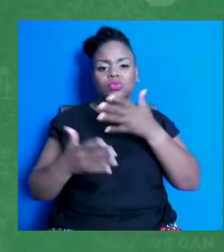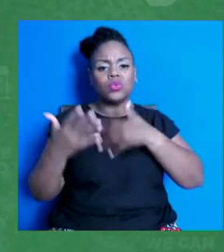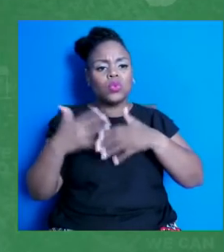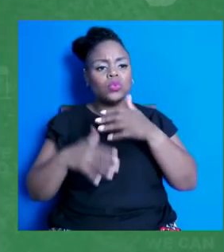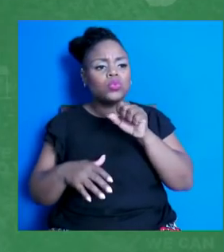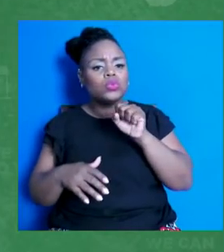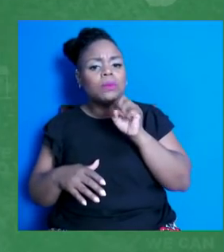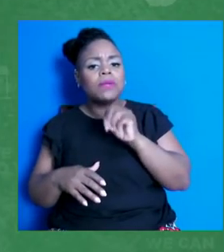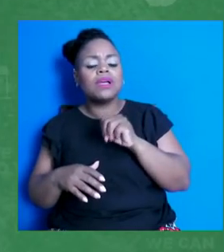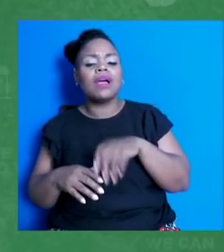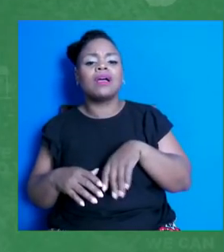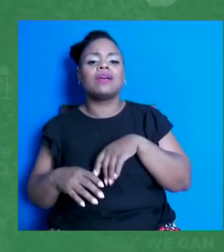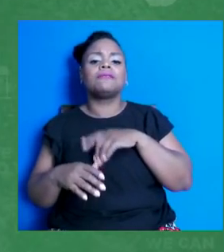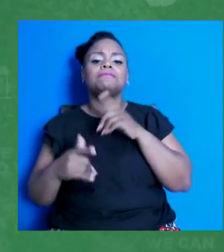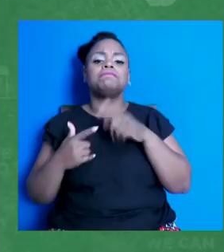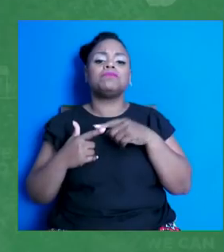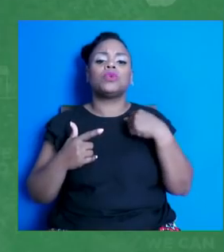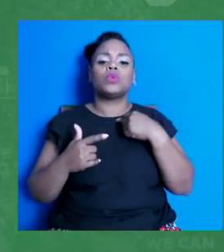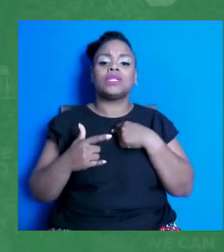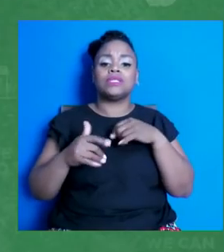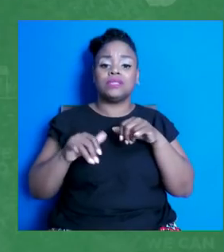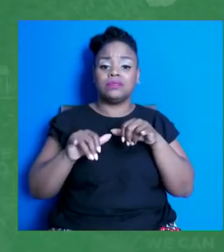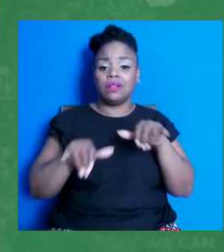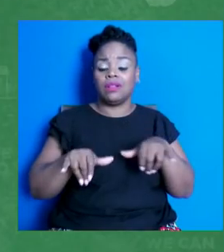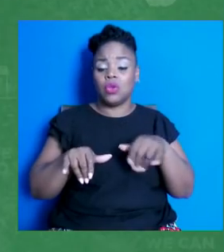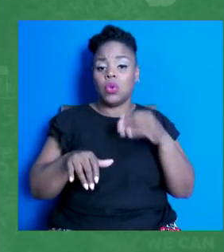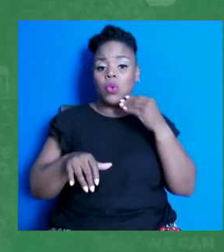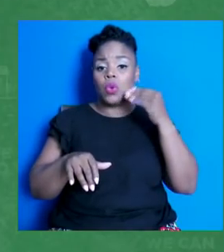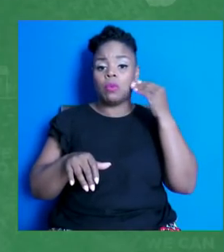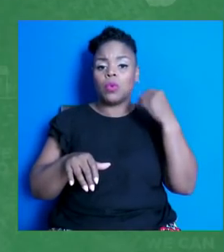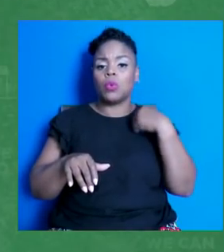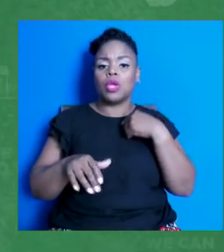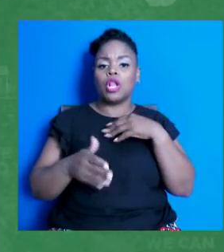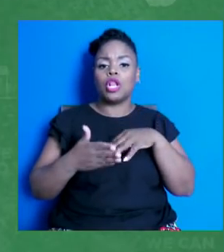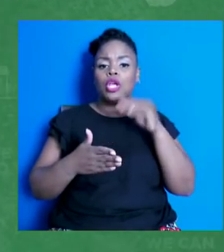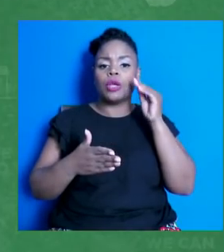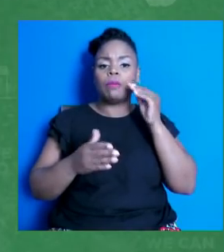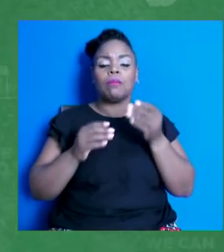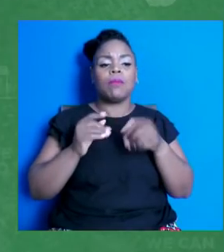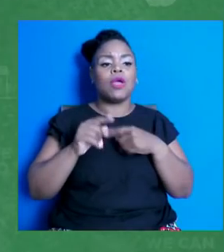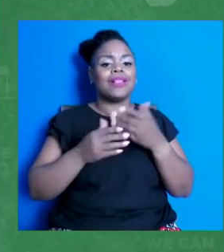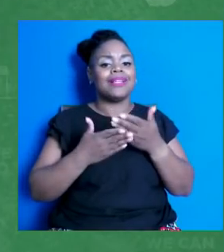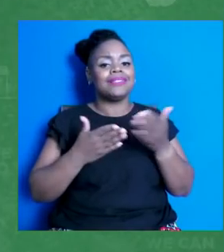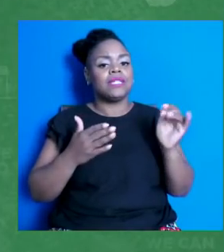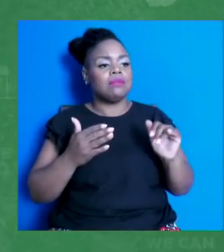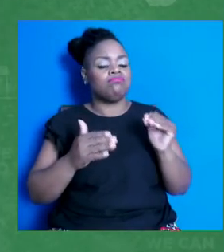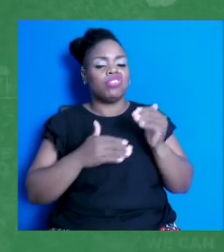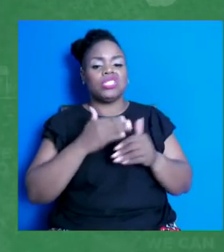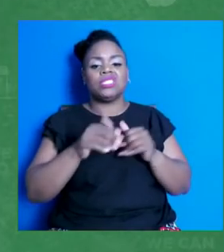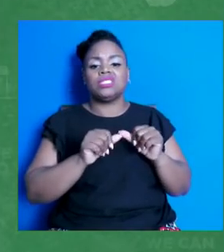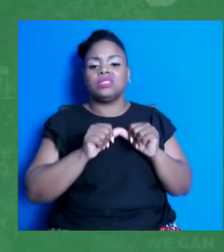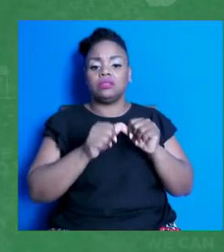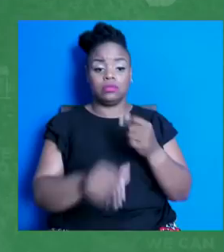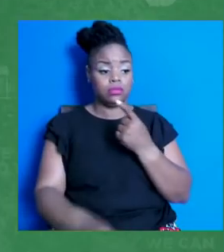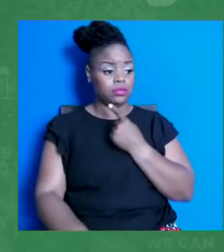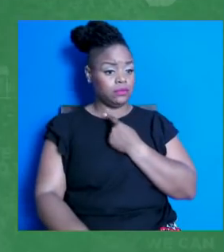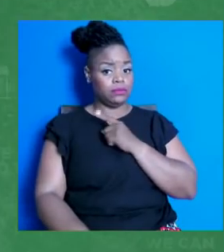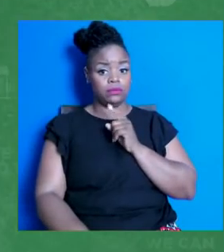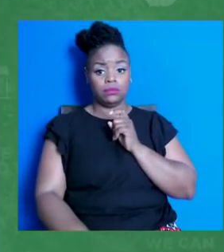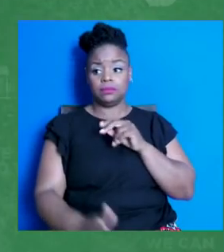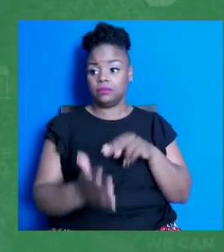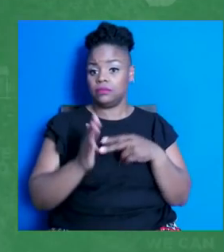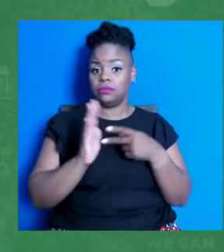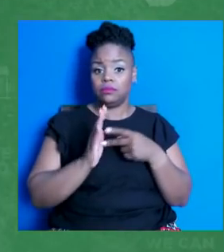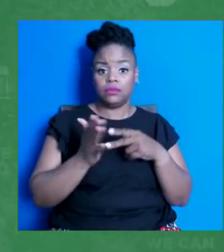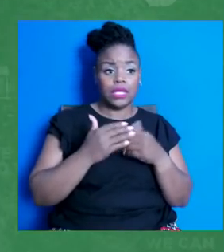learned about things and we had to process them in isolation. We were left with many questions and concerns